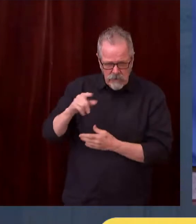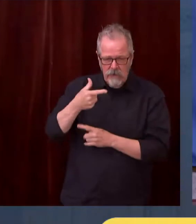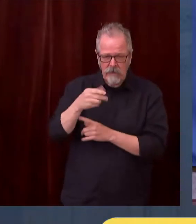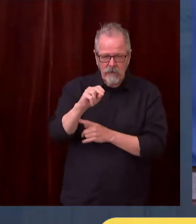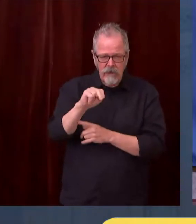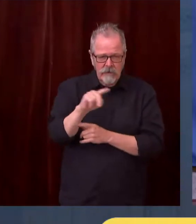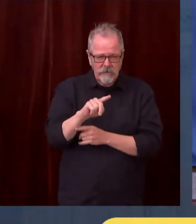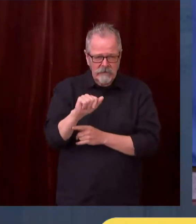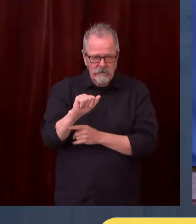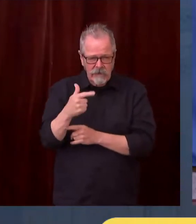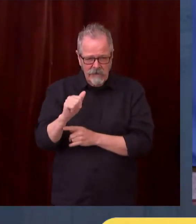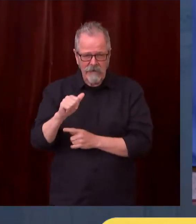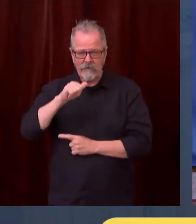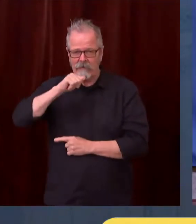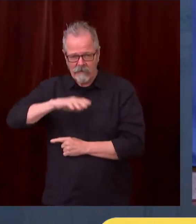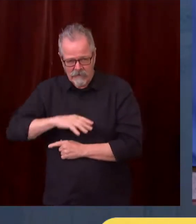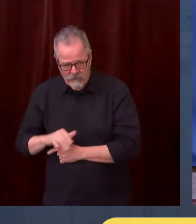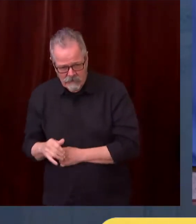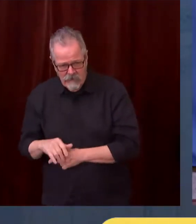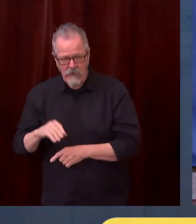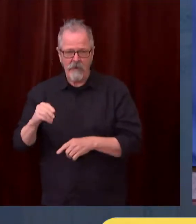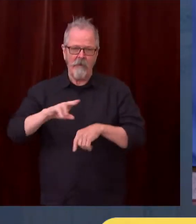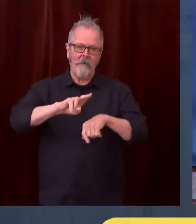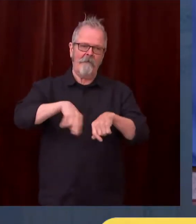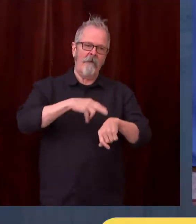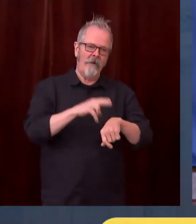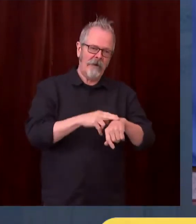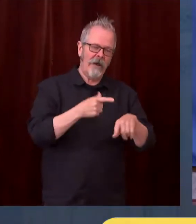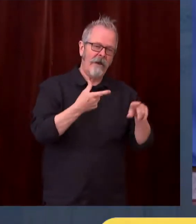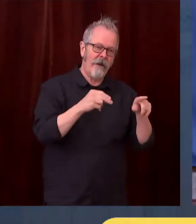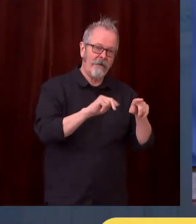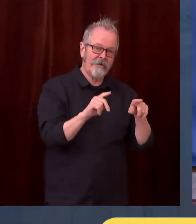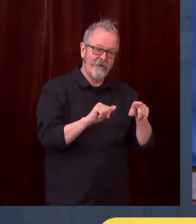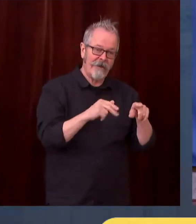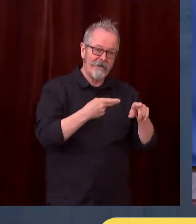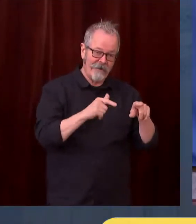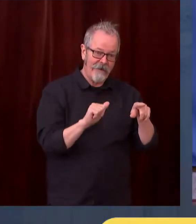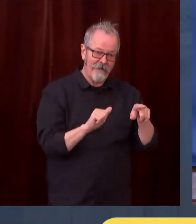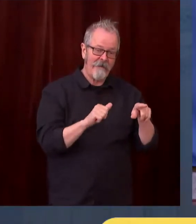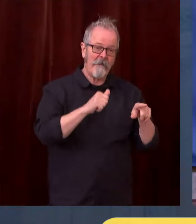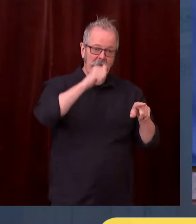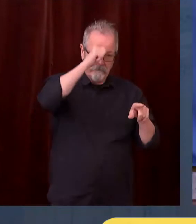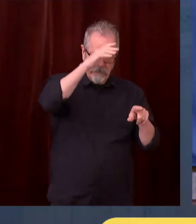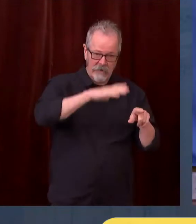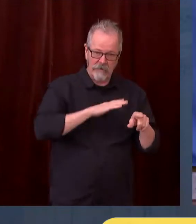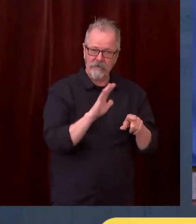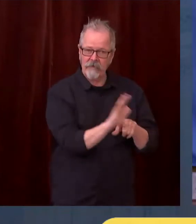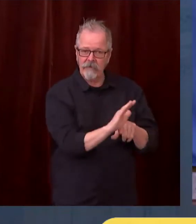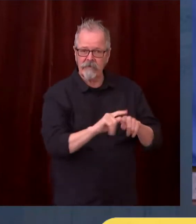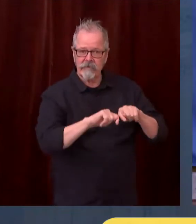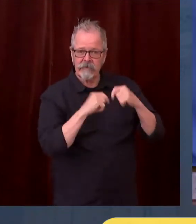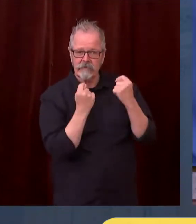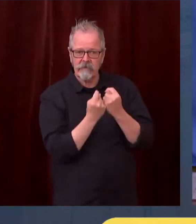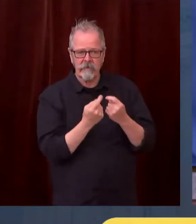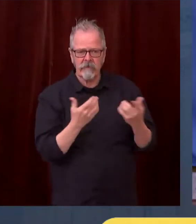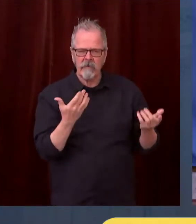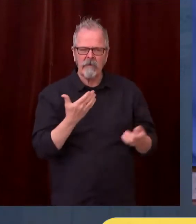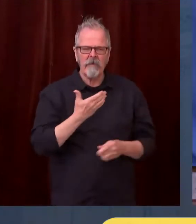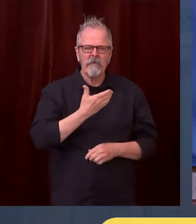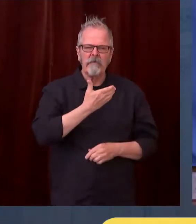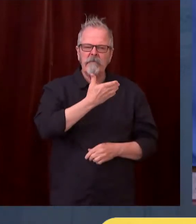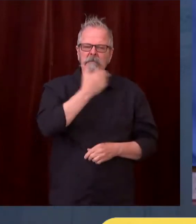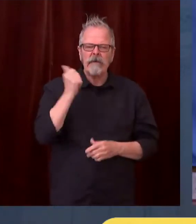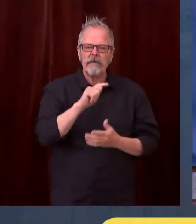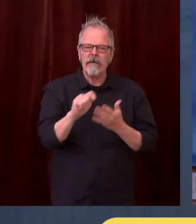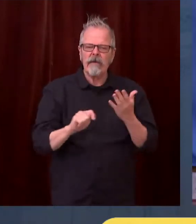Bulldogs men's team, who gave us arguably the best season in 50 years and clearly the